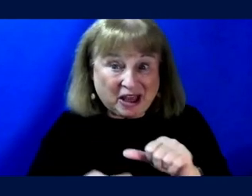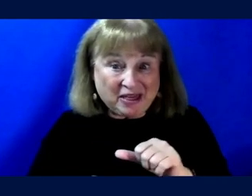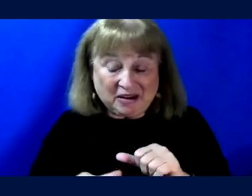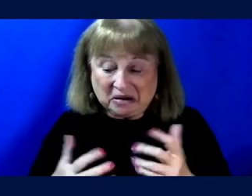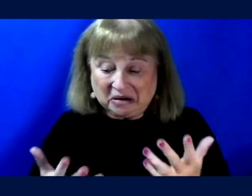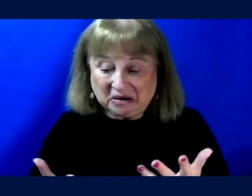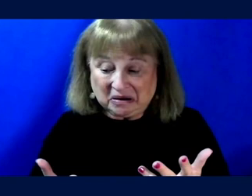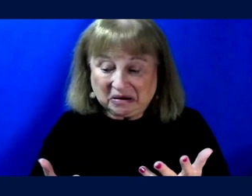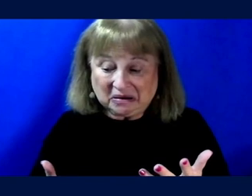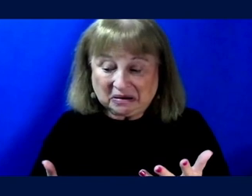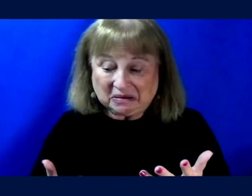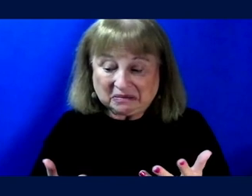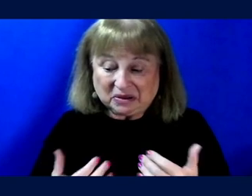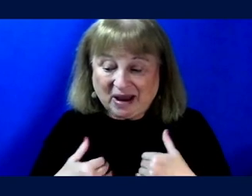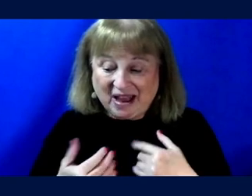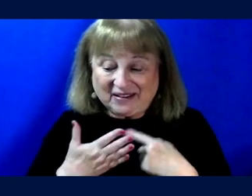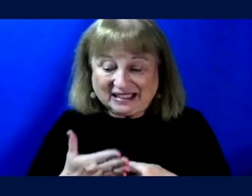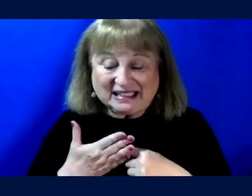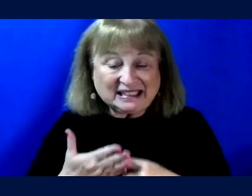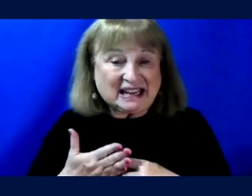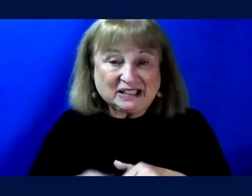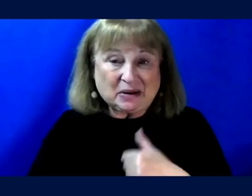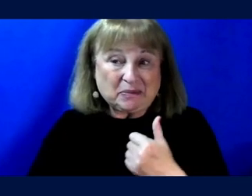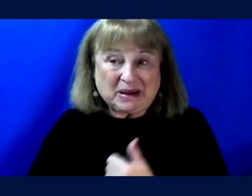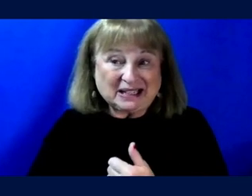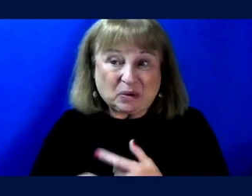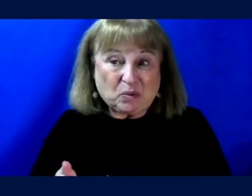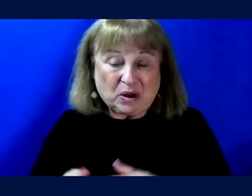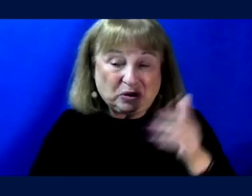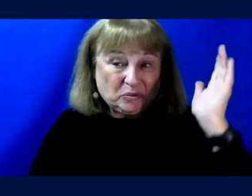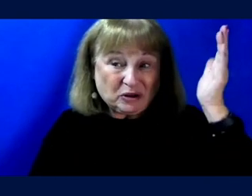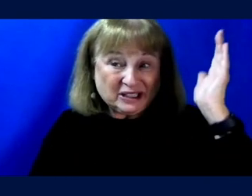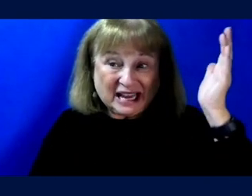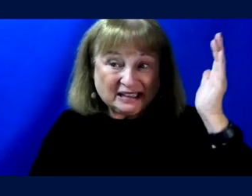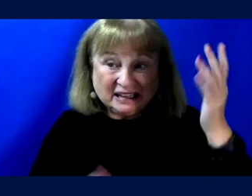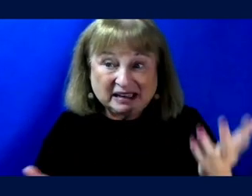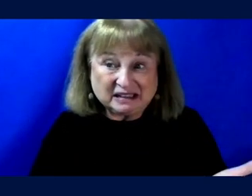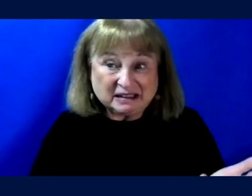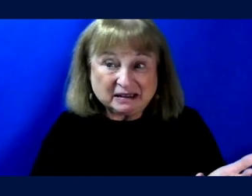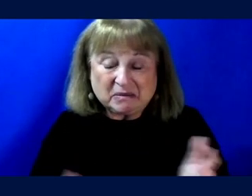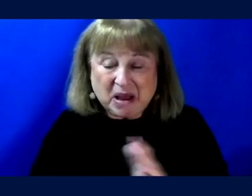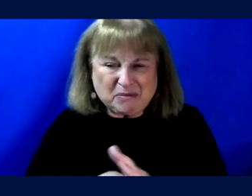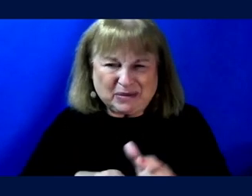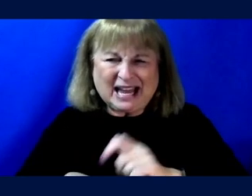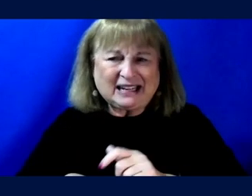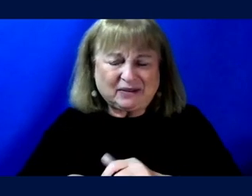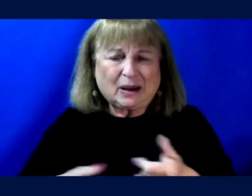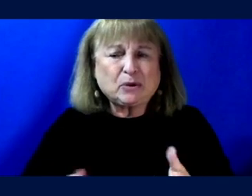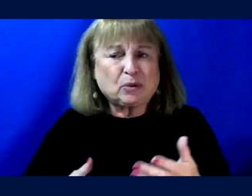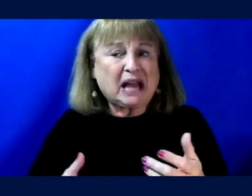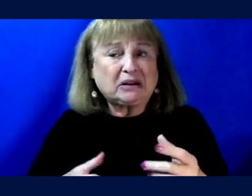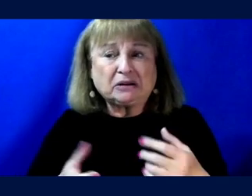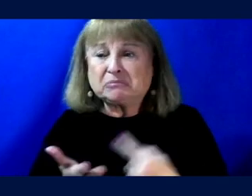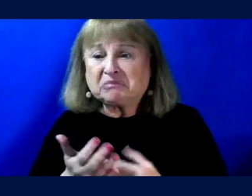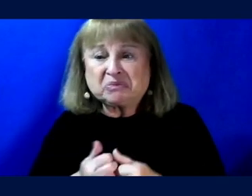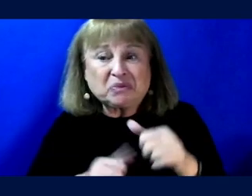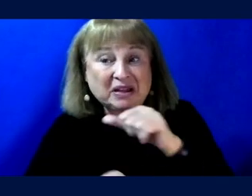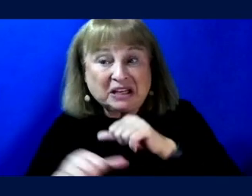have a discussion based on what you, what you've each presented, but I give plenty of time to allow you to do that.